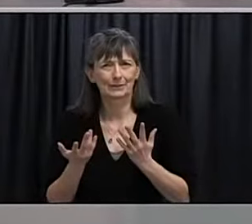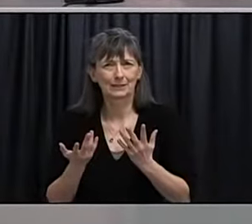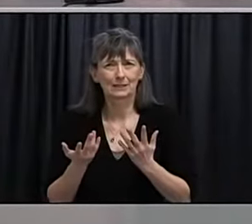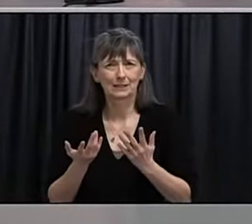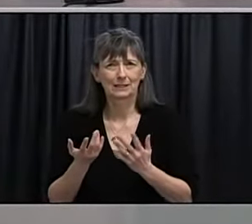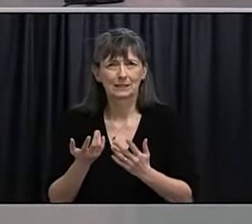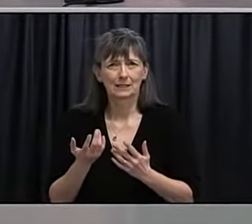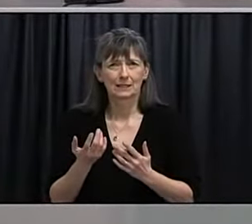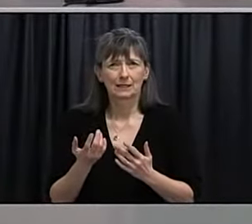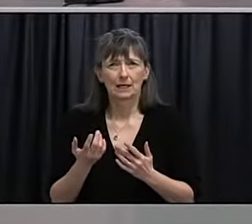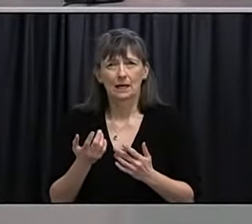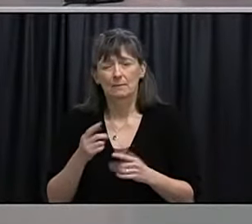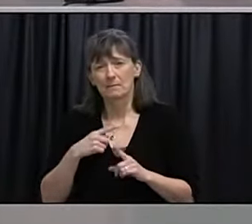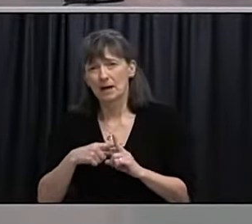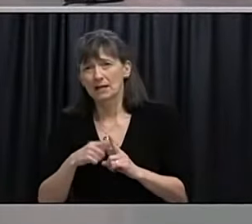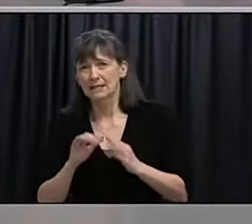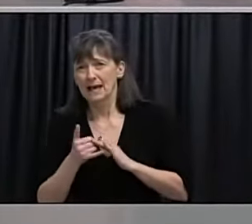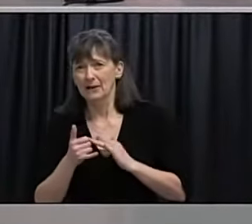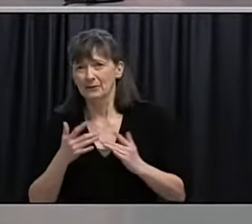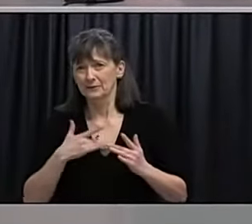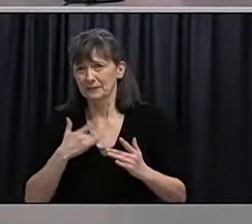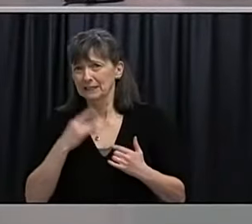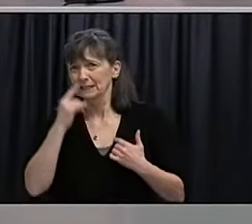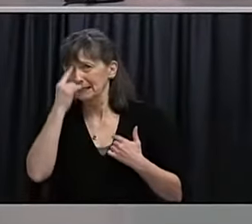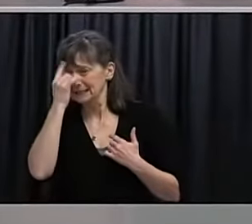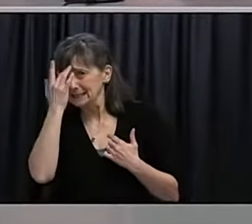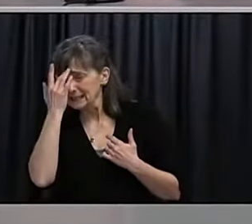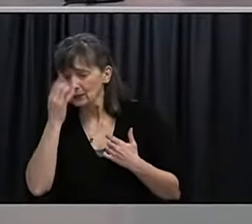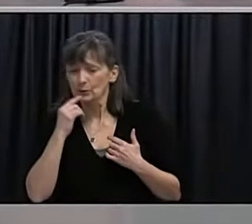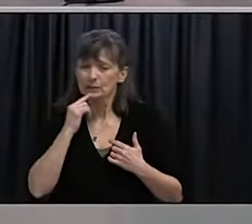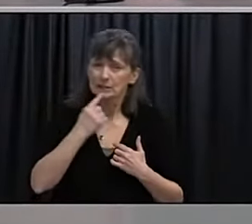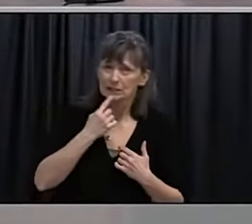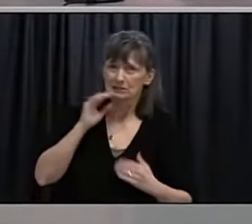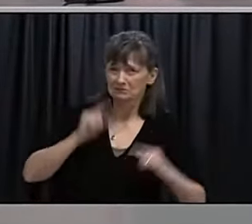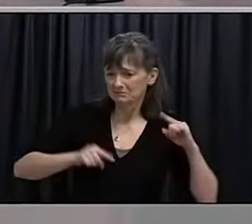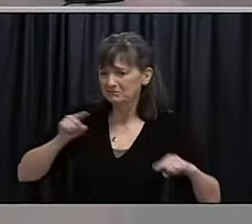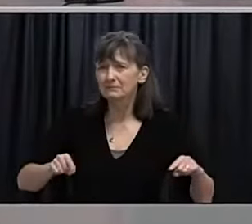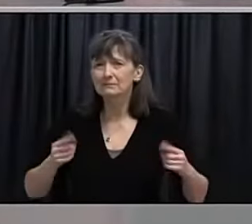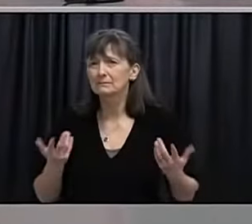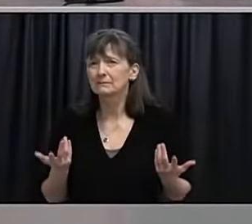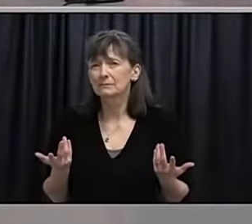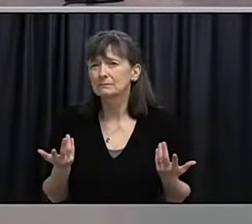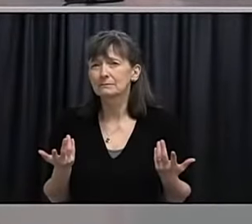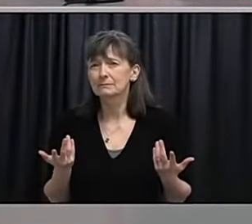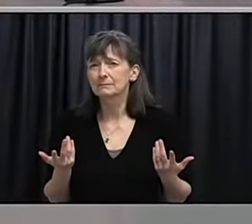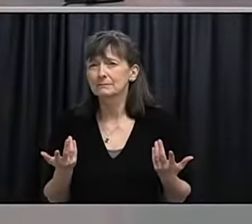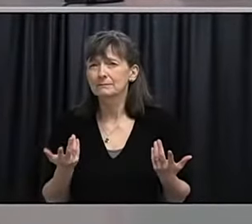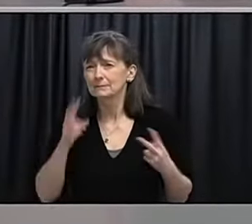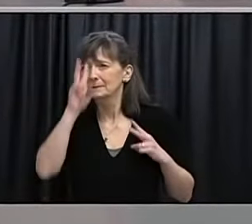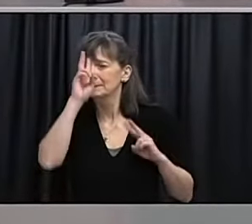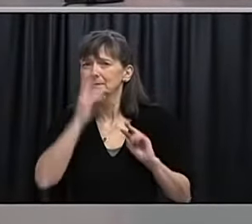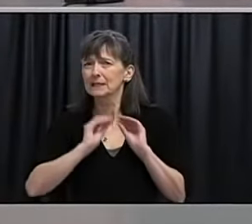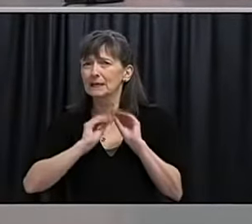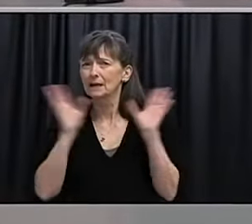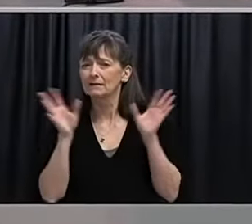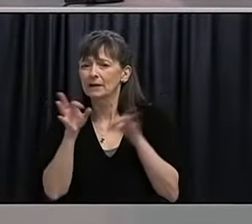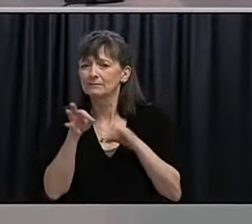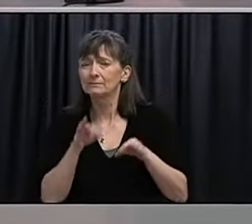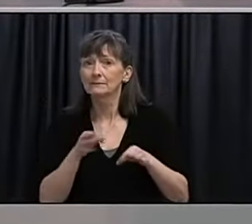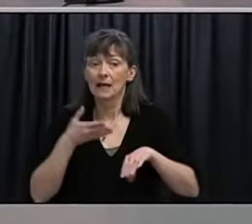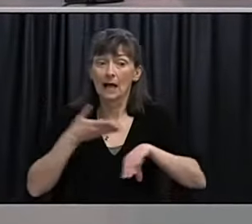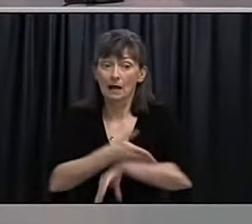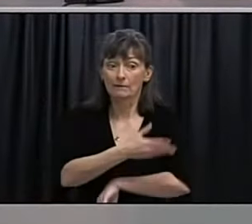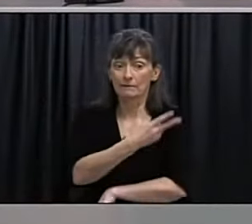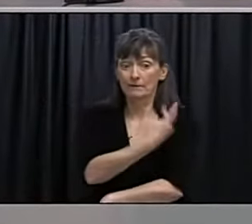symptoms of the virus. I'm wondering if you can clarify that for us so that people don't misunderstand what they should be expecting